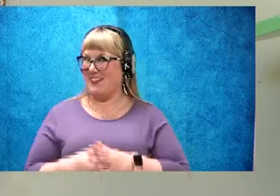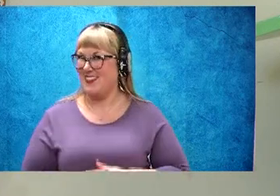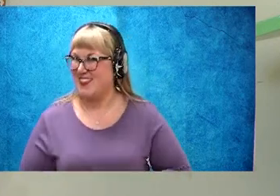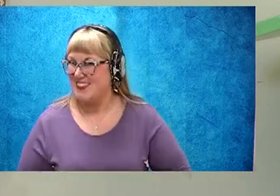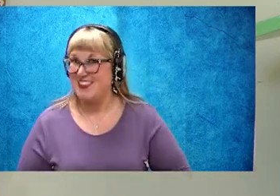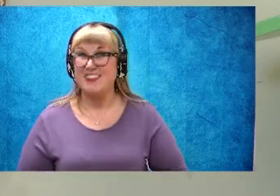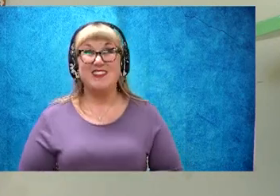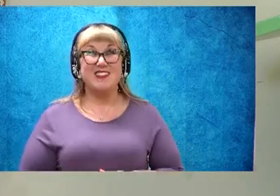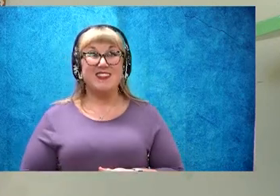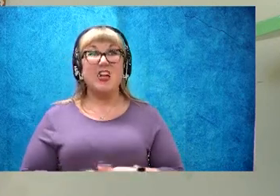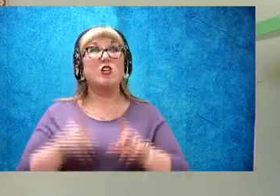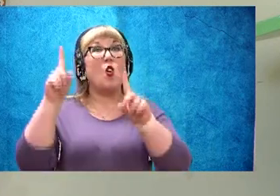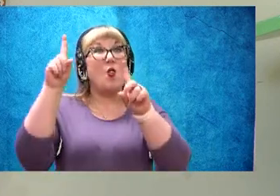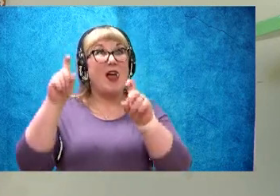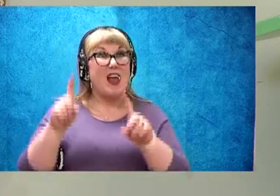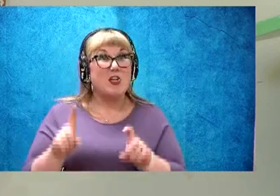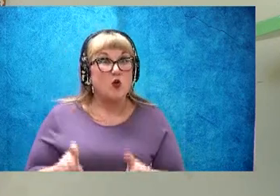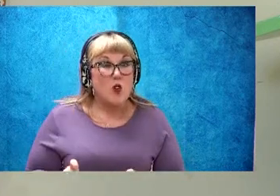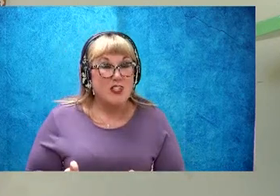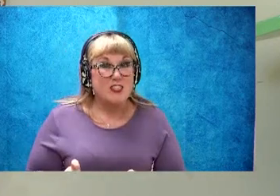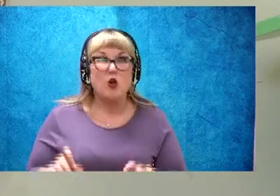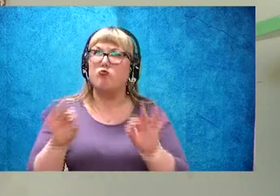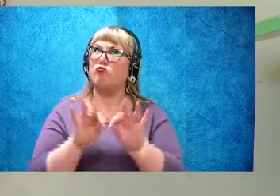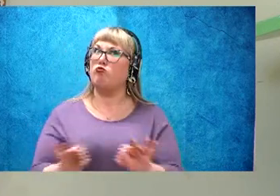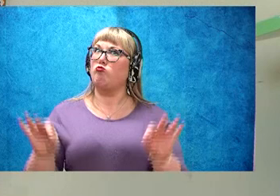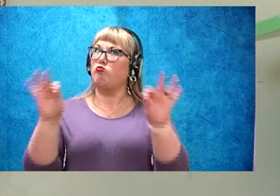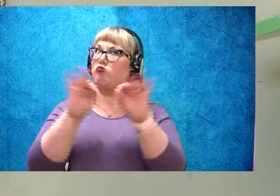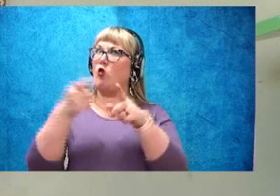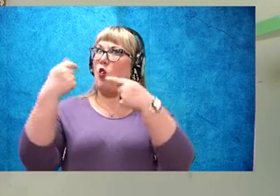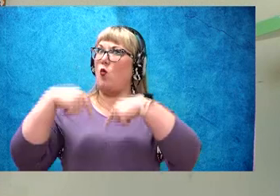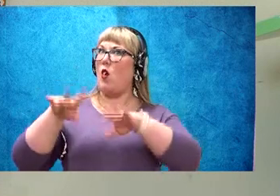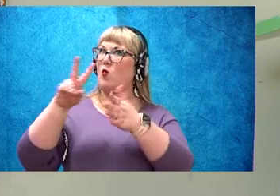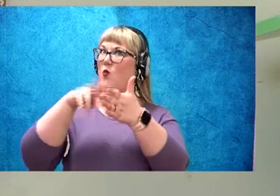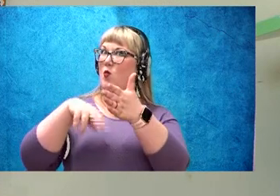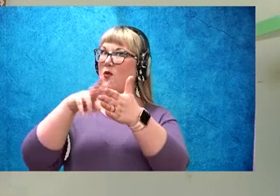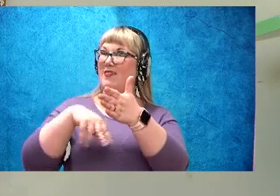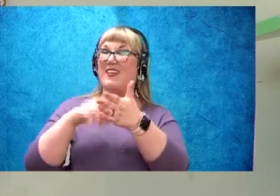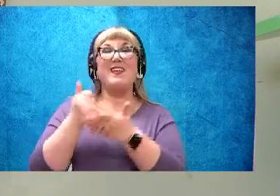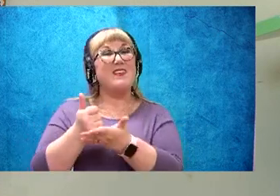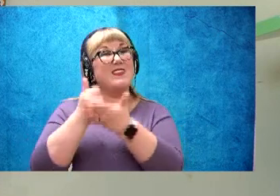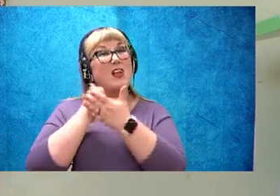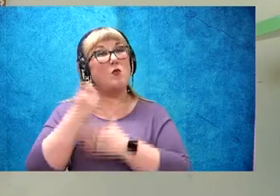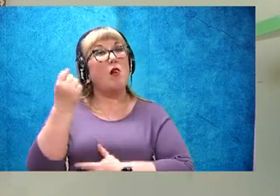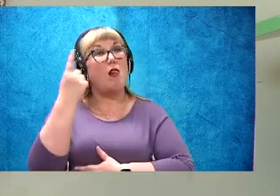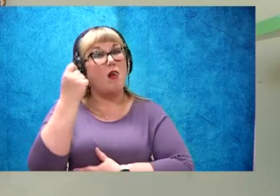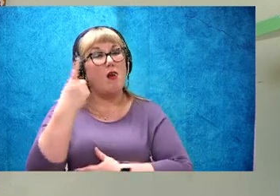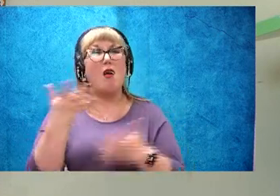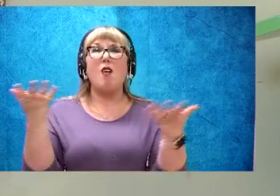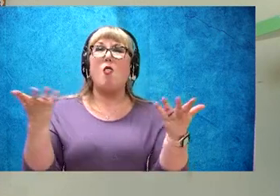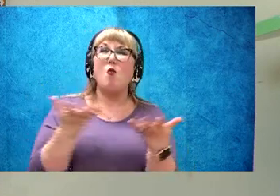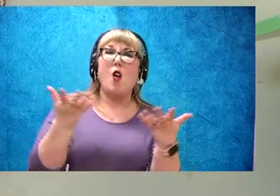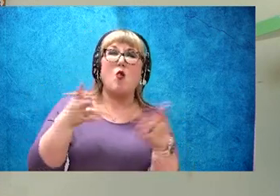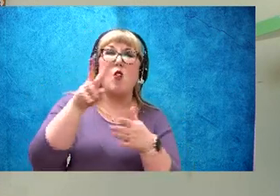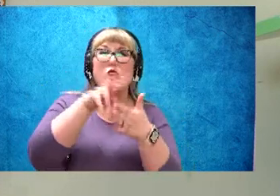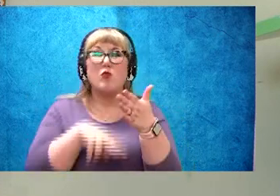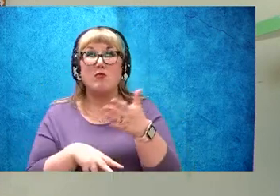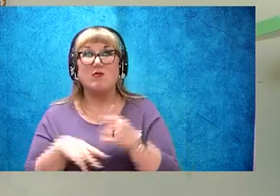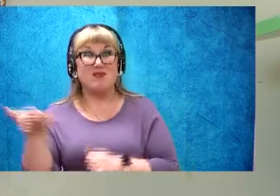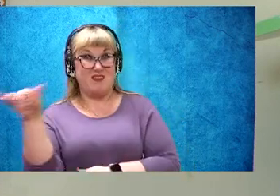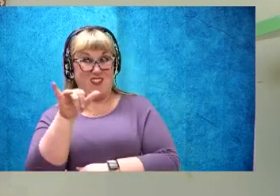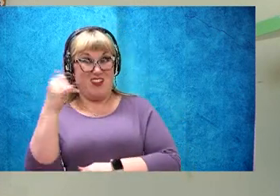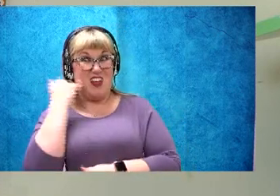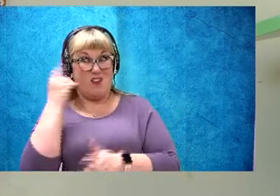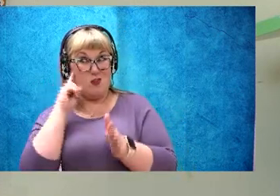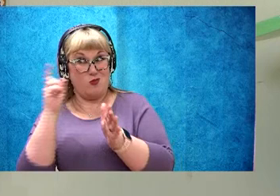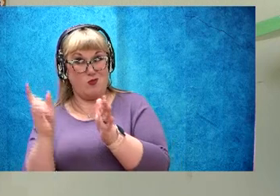again, asking questions are very important when we're reading a text. It helps us to understand what we're reading. Also, if you